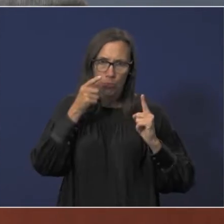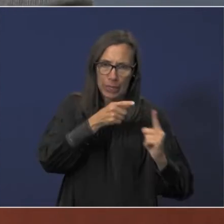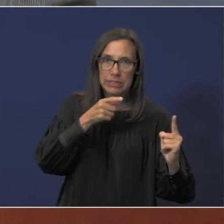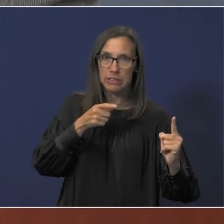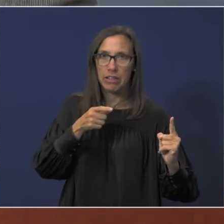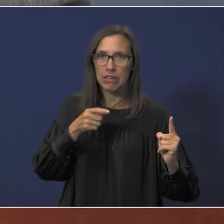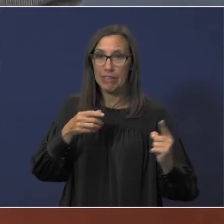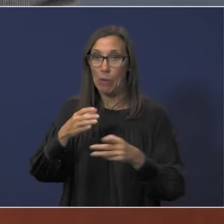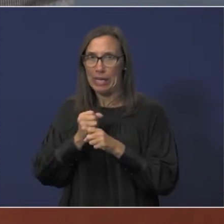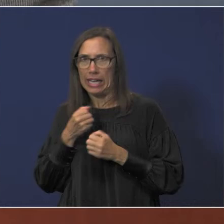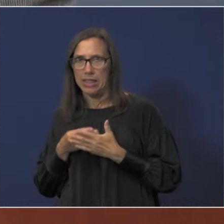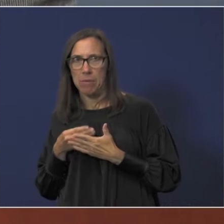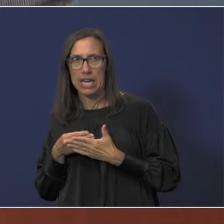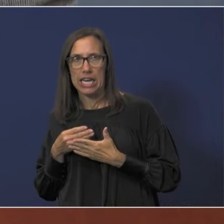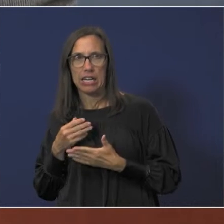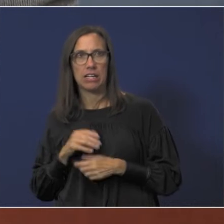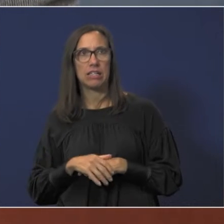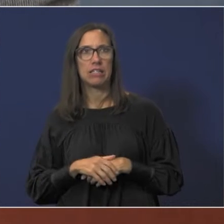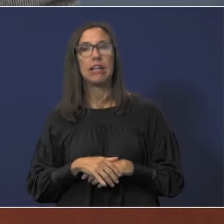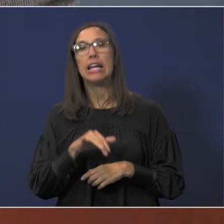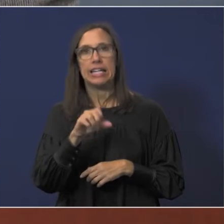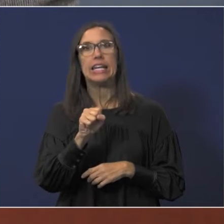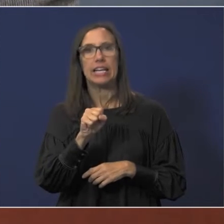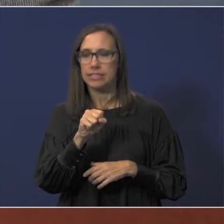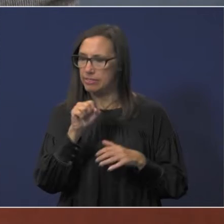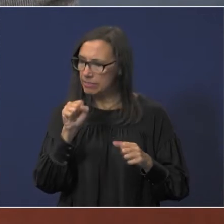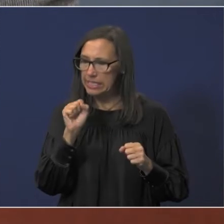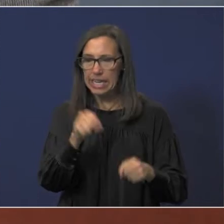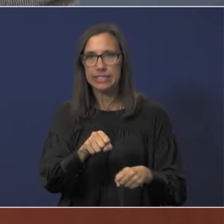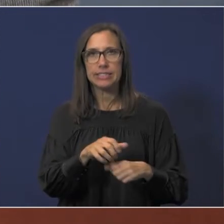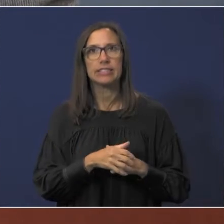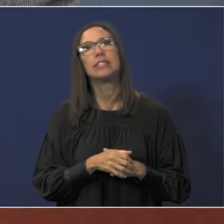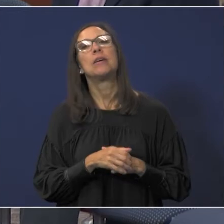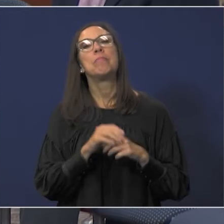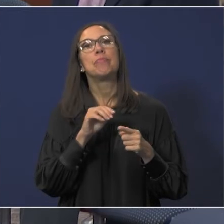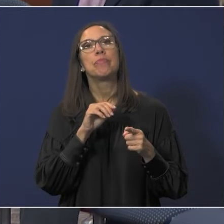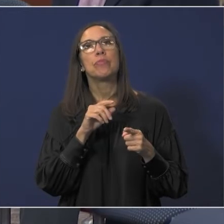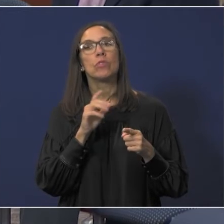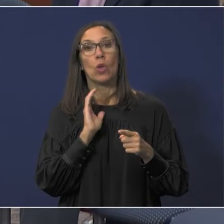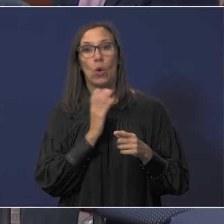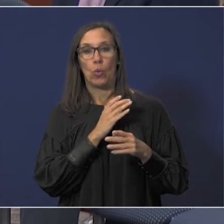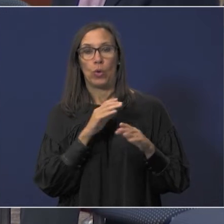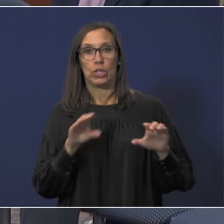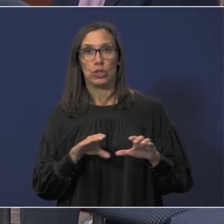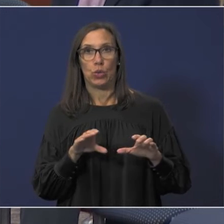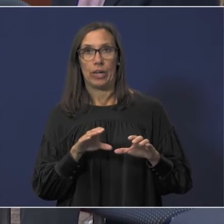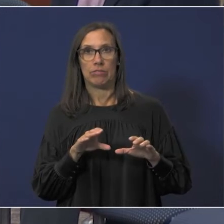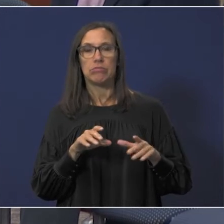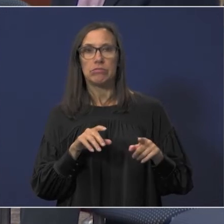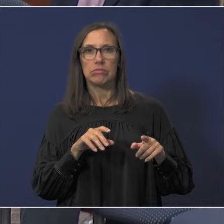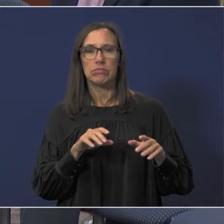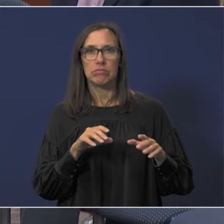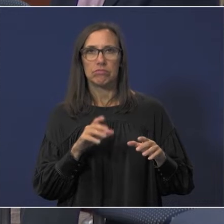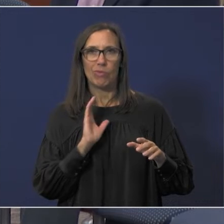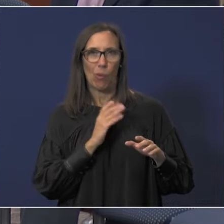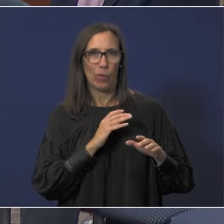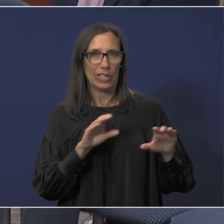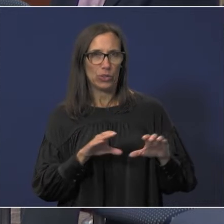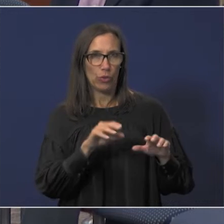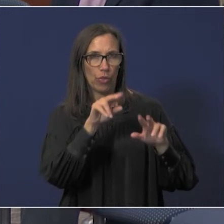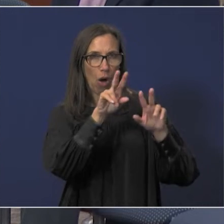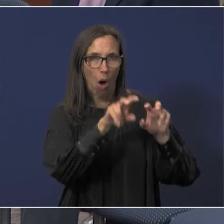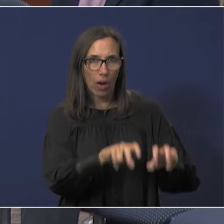which we have received the money yes sir absolutely so uh when we're when we're doing performing these audits um